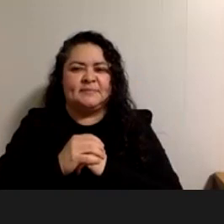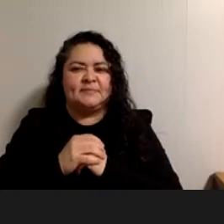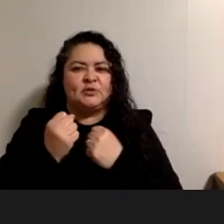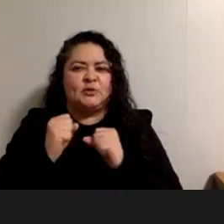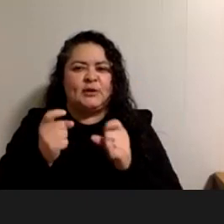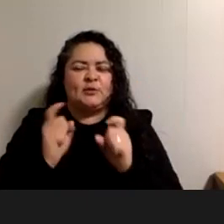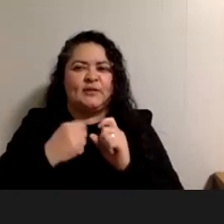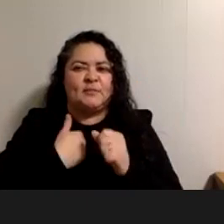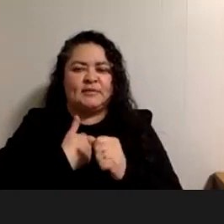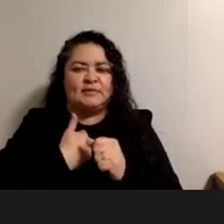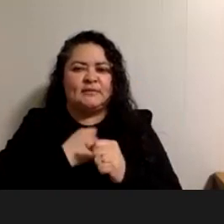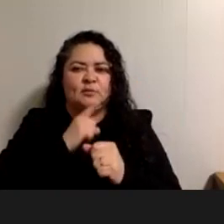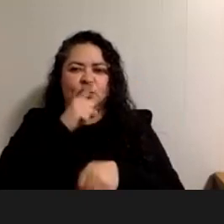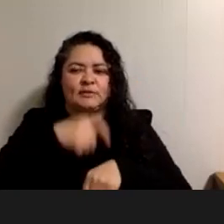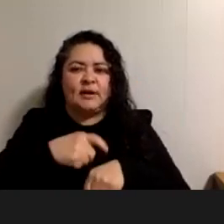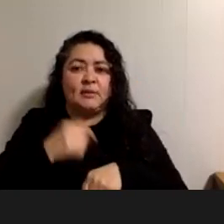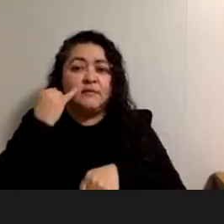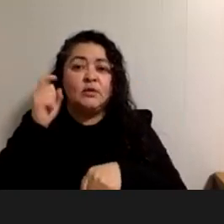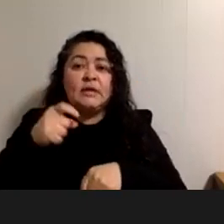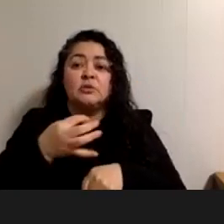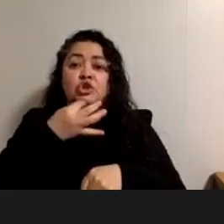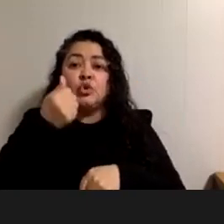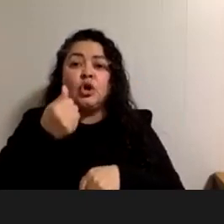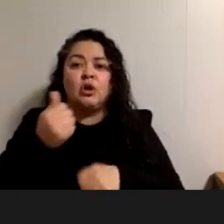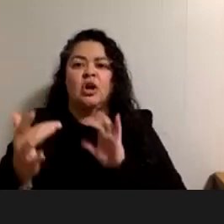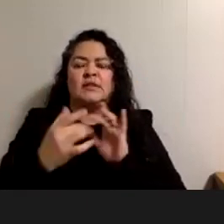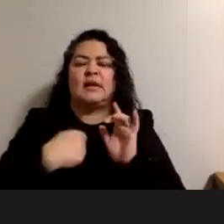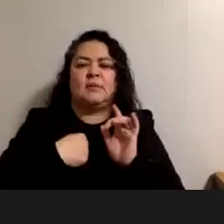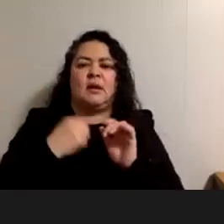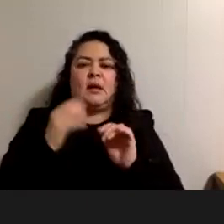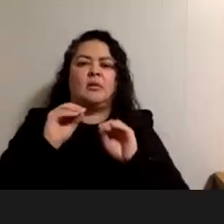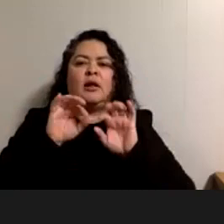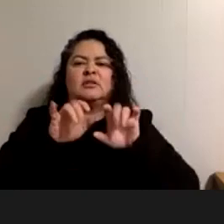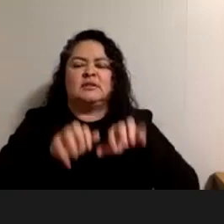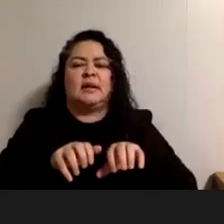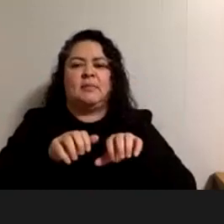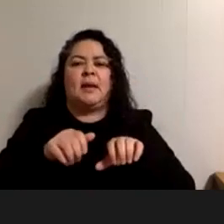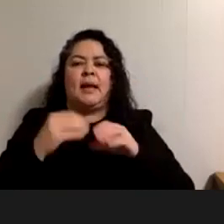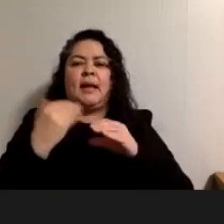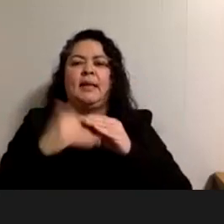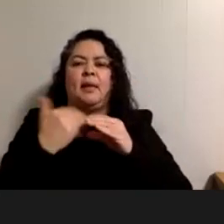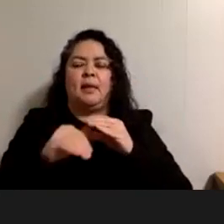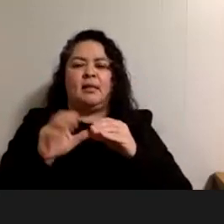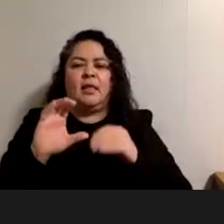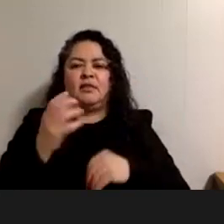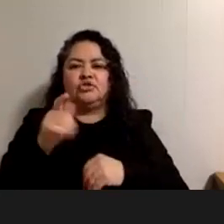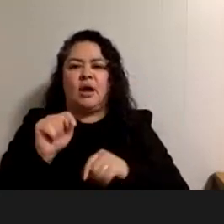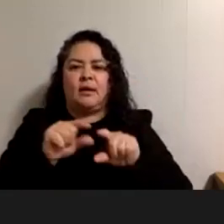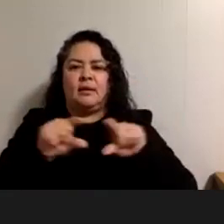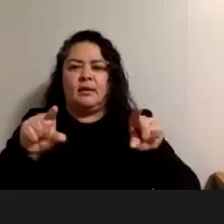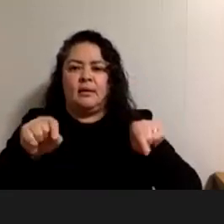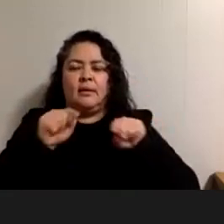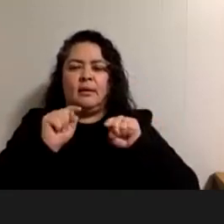give myself some real time but if you need them sooner than that you can reach out to me i'll put my email and the